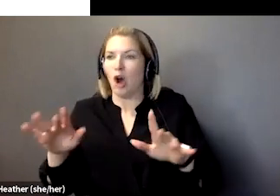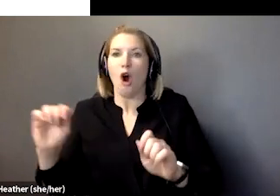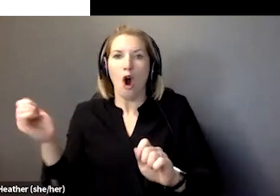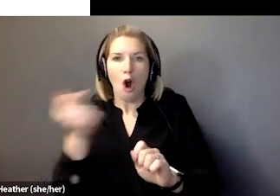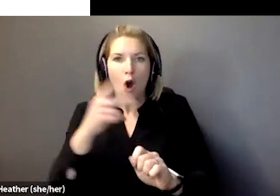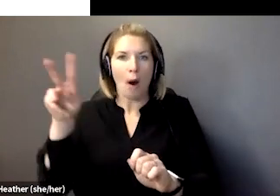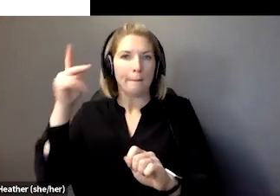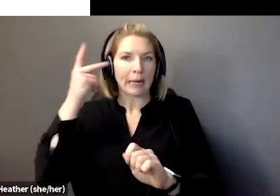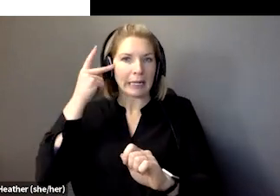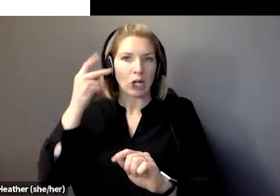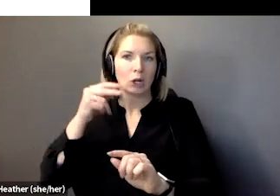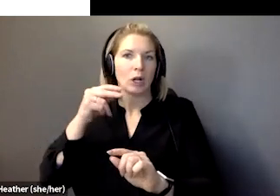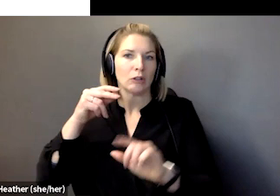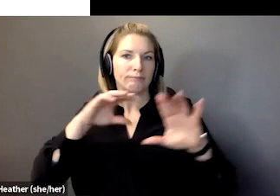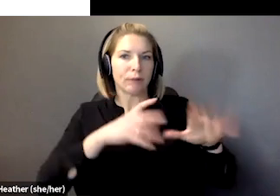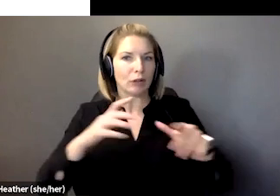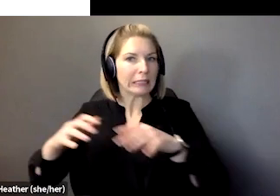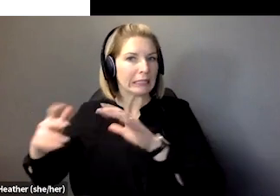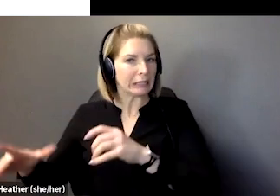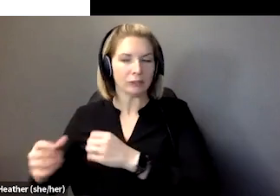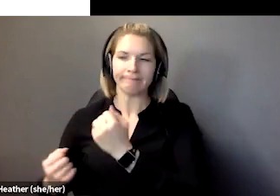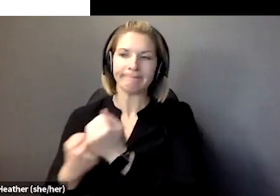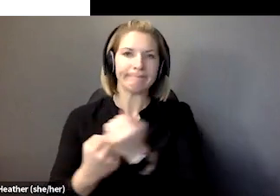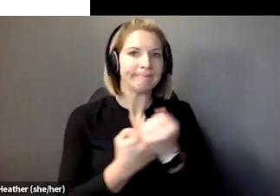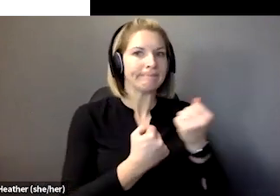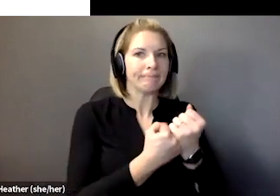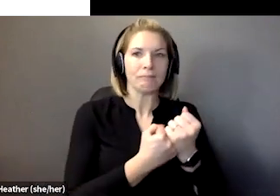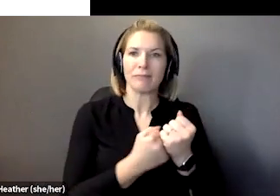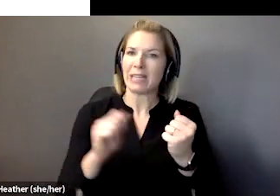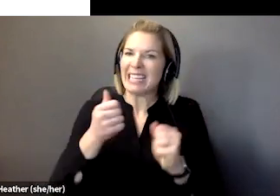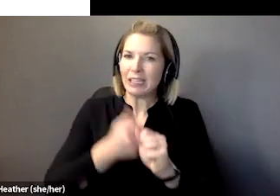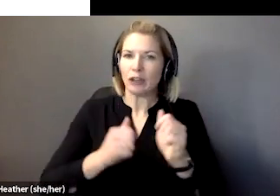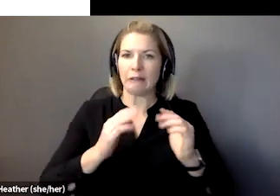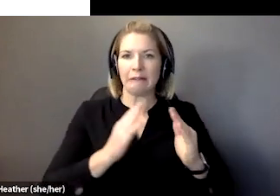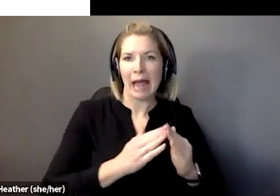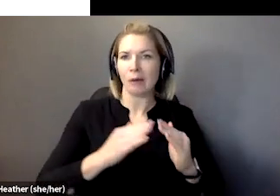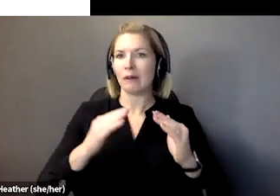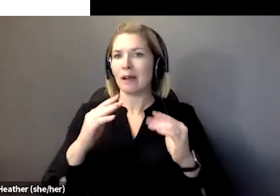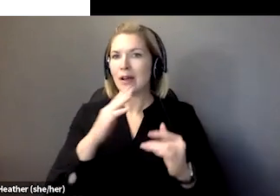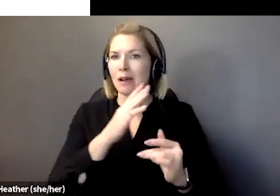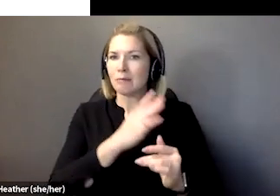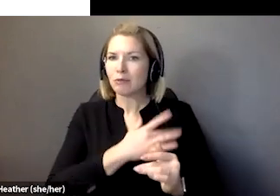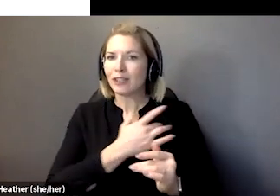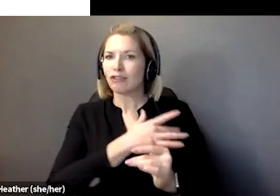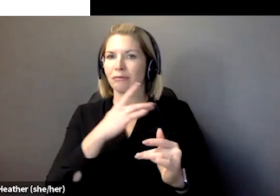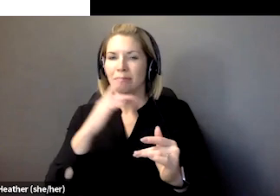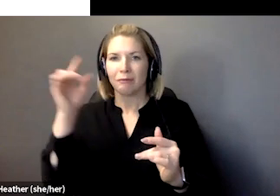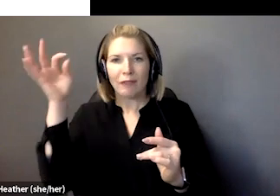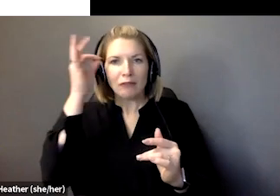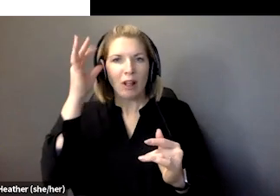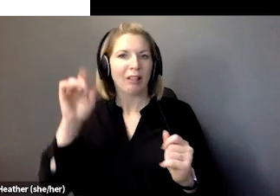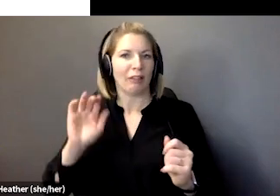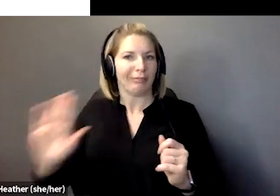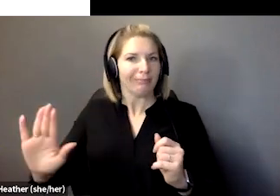parties, and at all levels of government. And then finally, it's designed to fit in to our it was